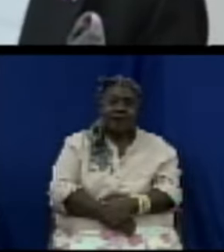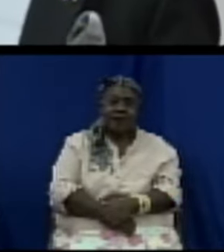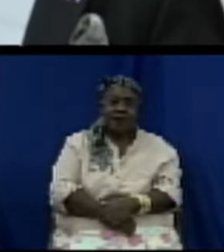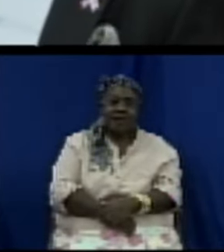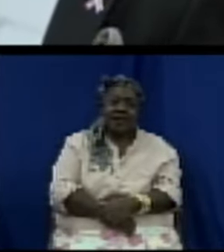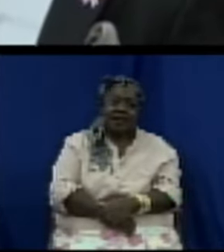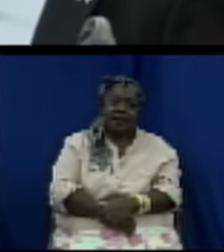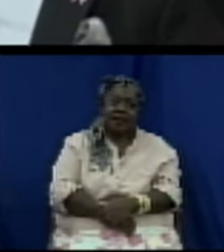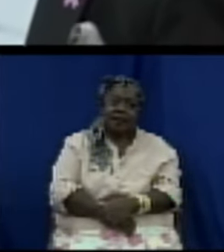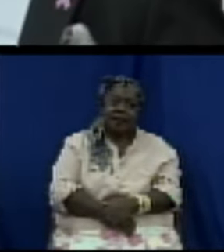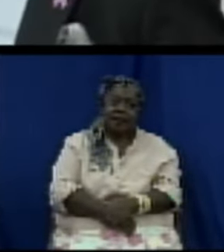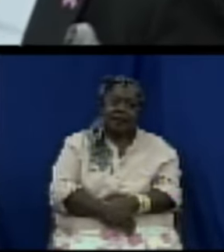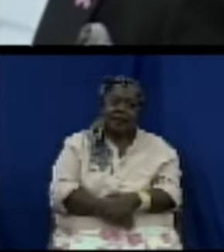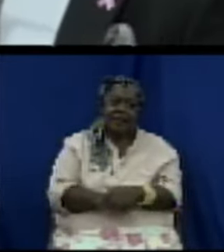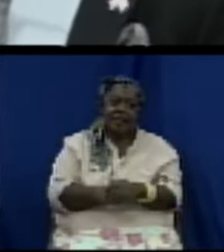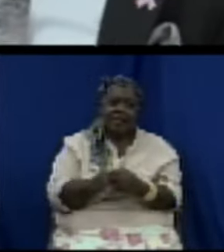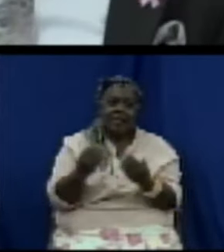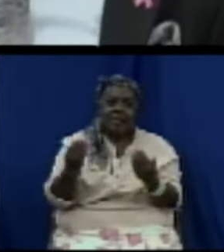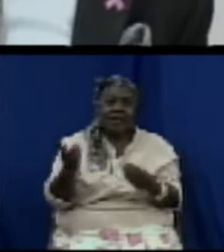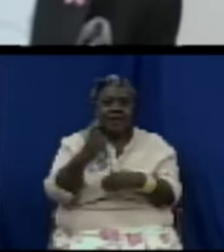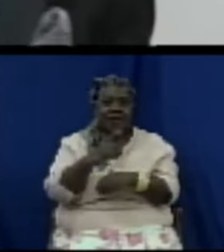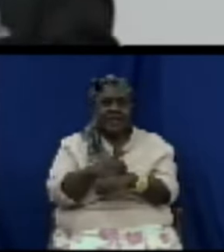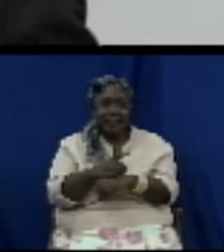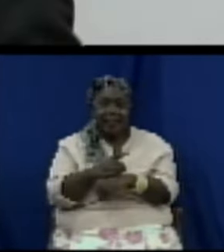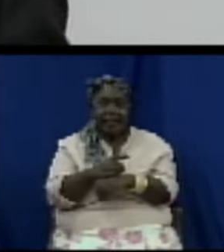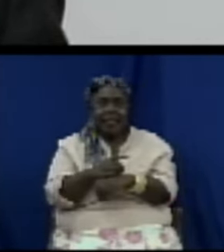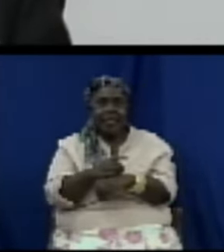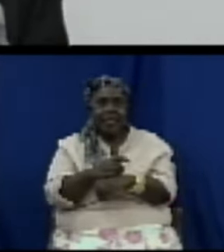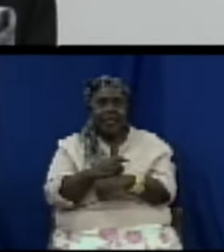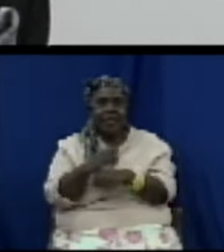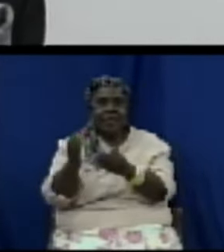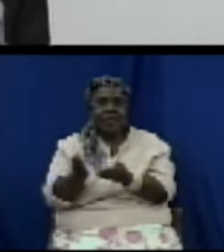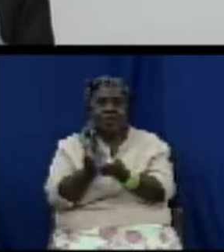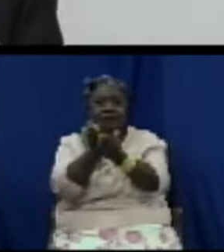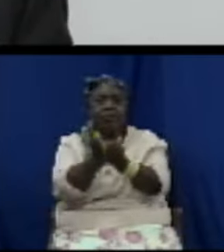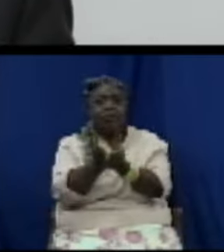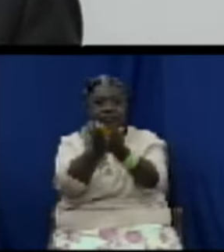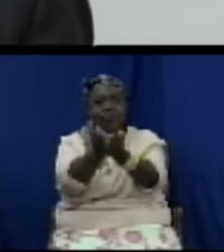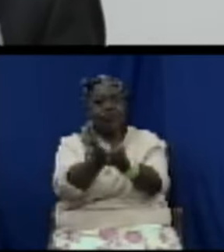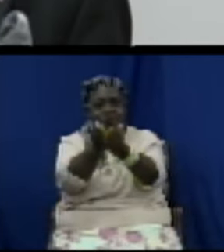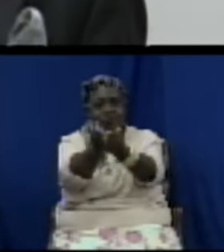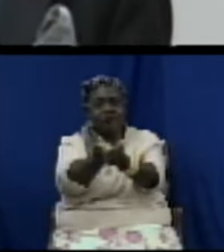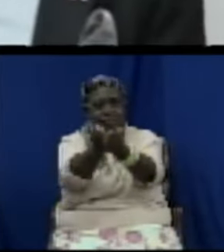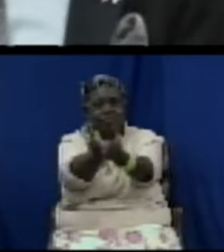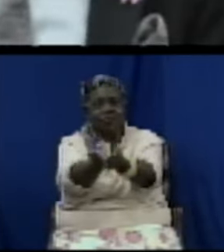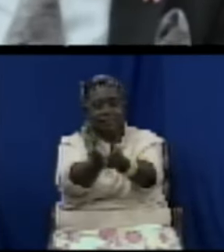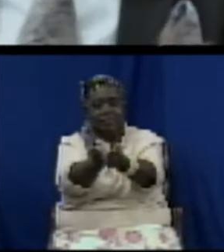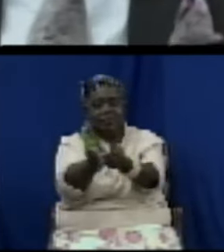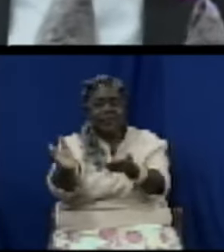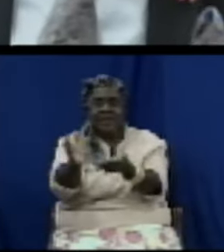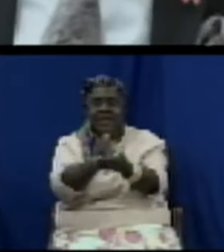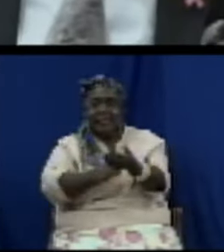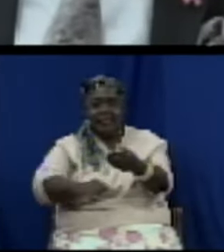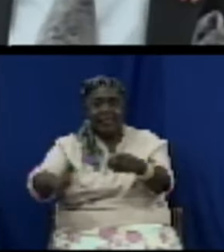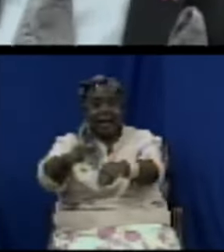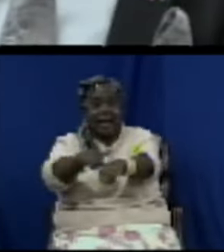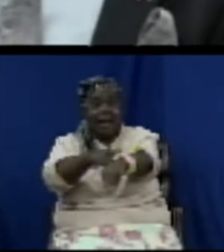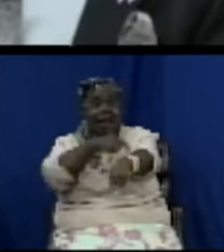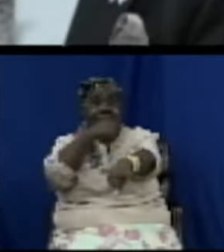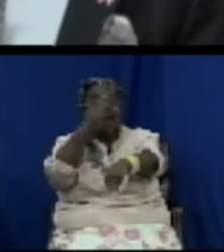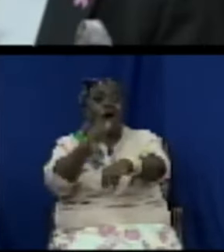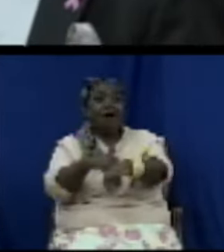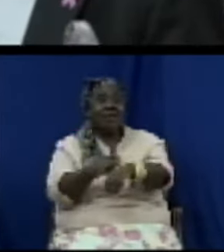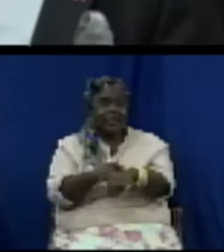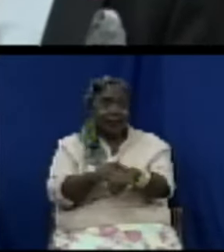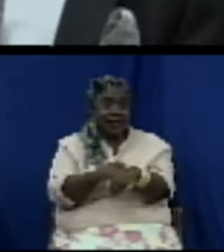disrupting supply chains things that used to take maybe two weeks or two months to come from China taking five months nearly